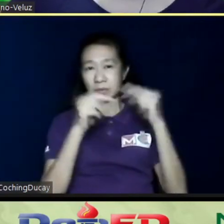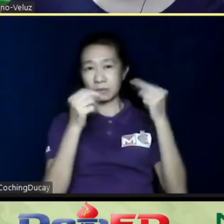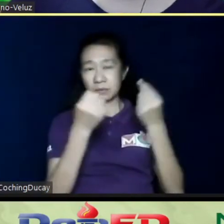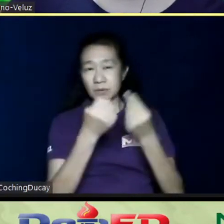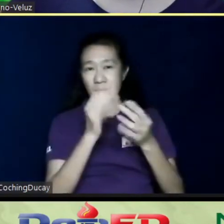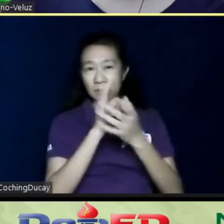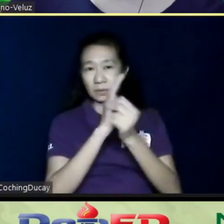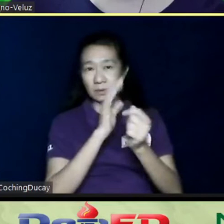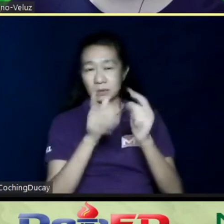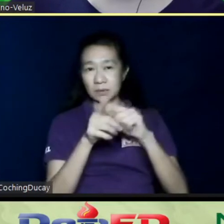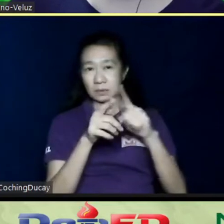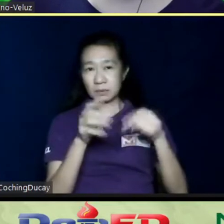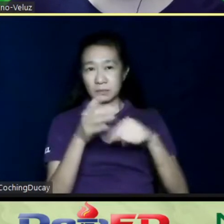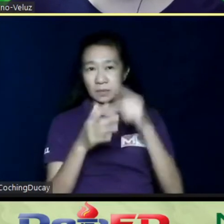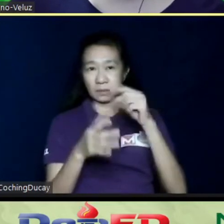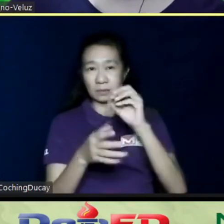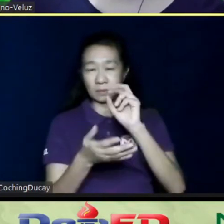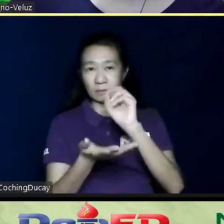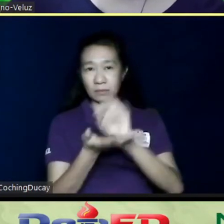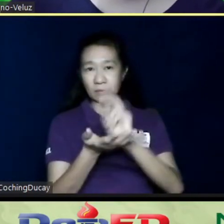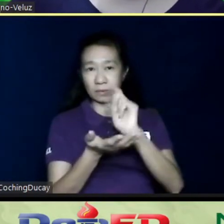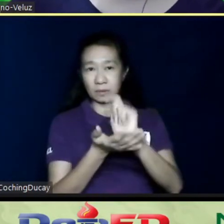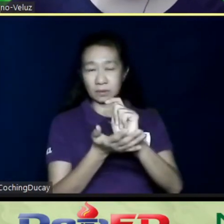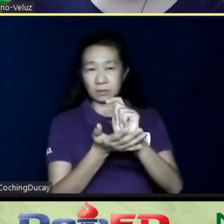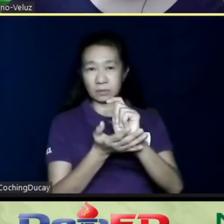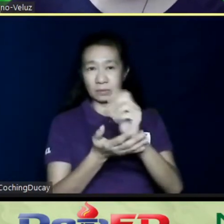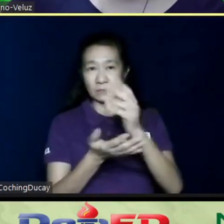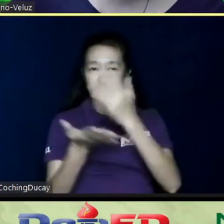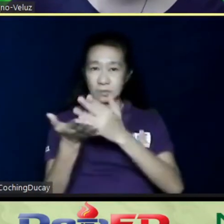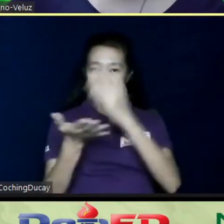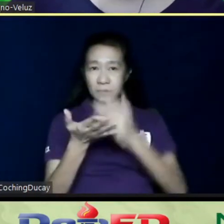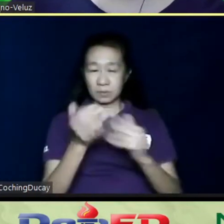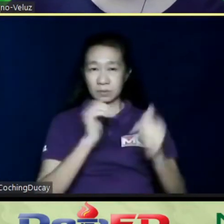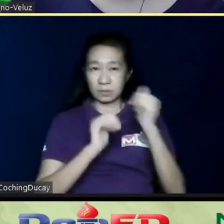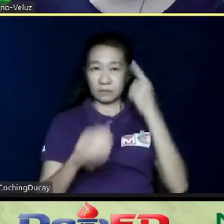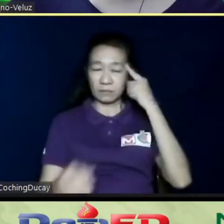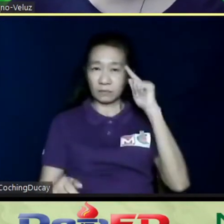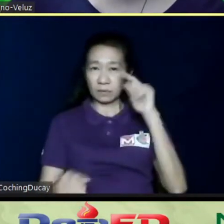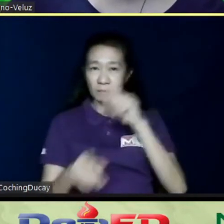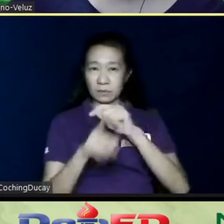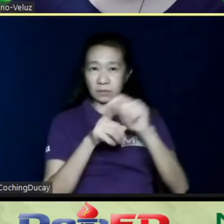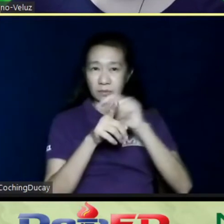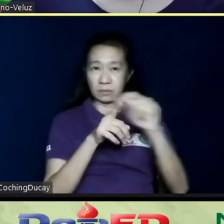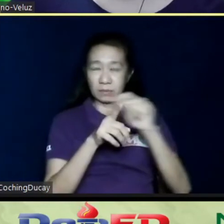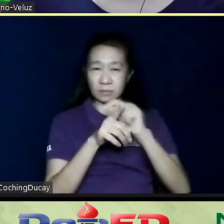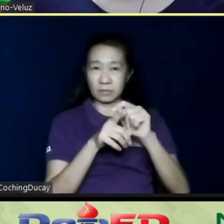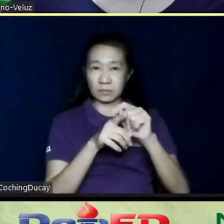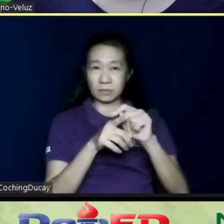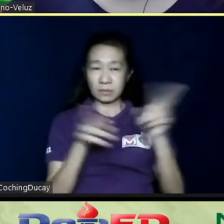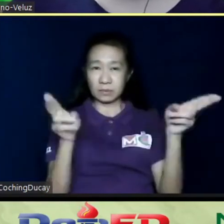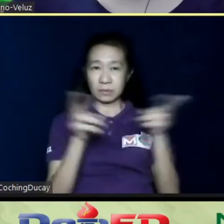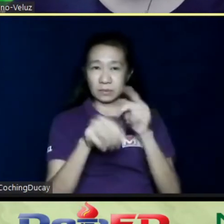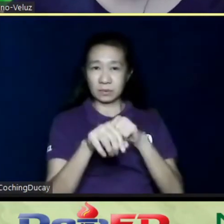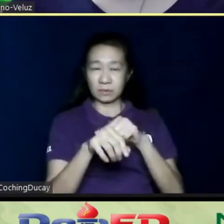then sometimes an OT is necessary to break down those activities for him and train him in the short term. For